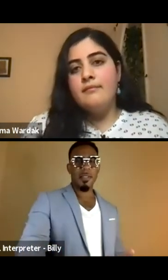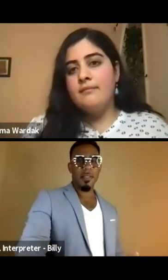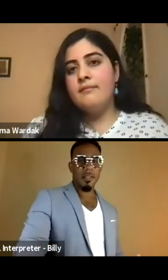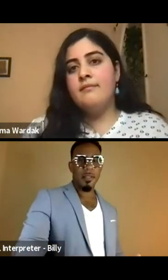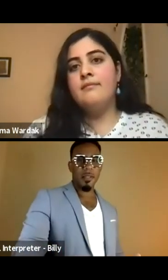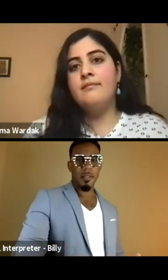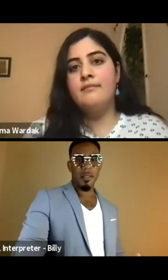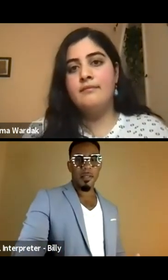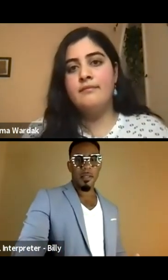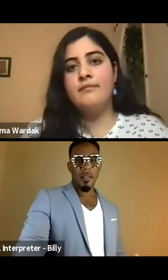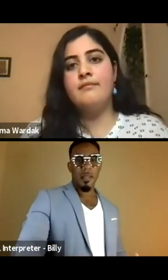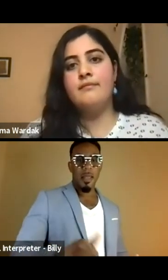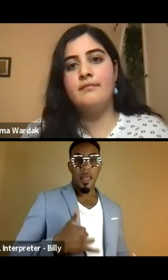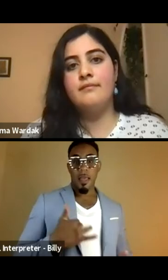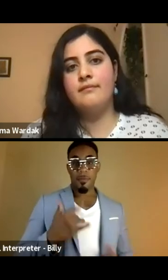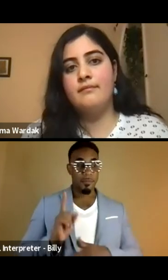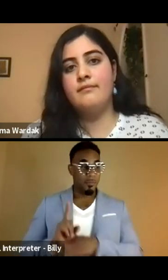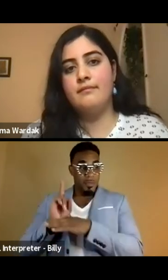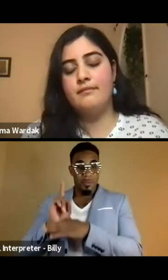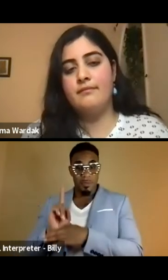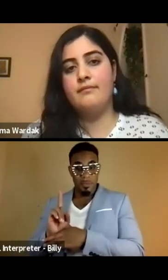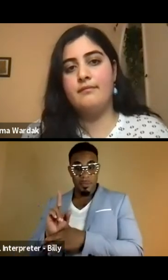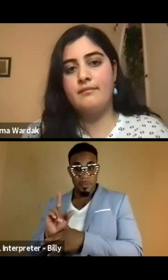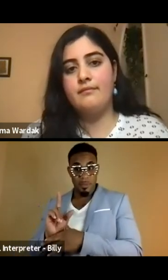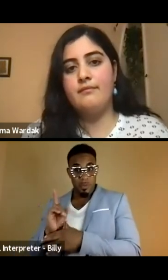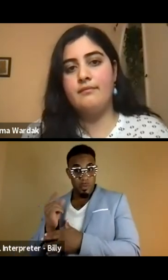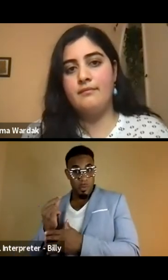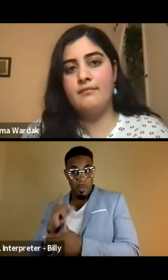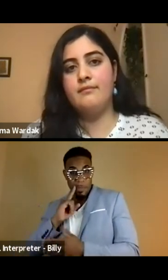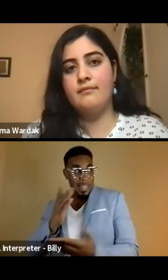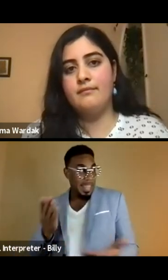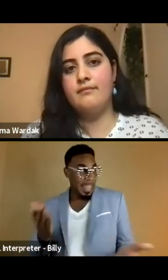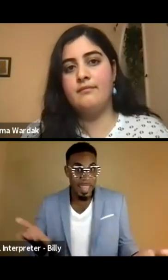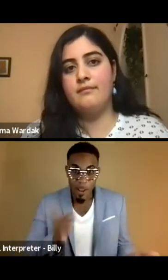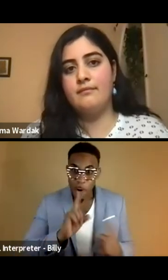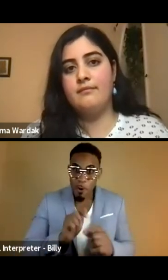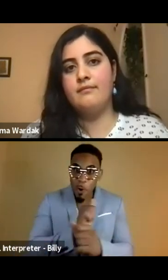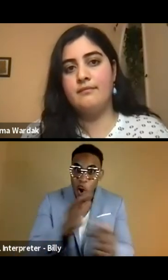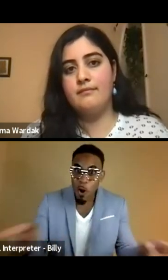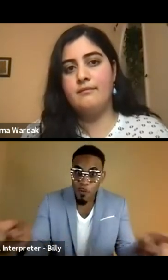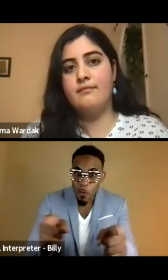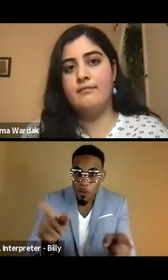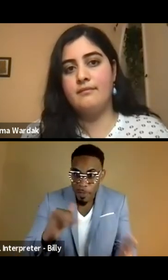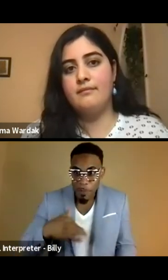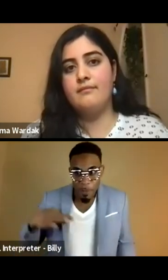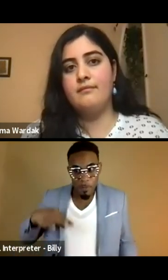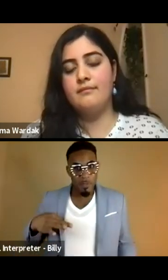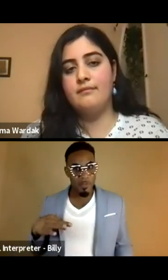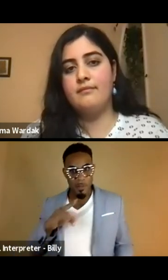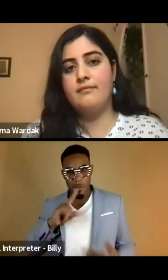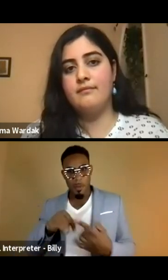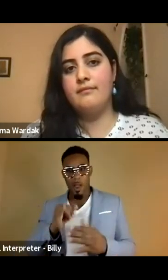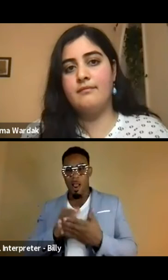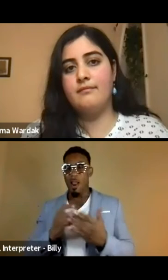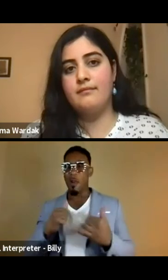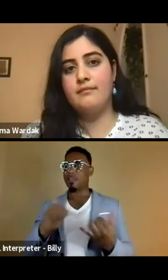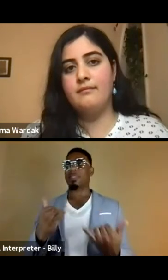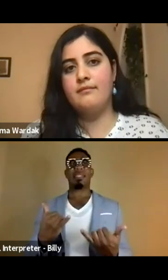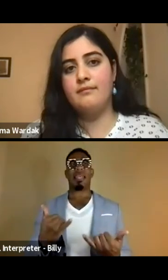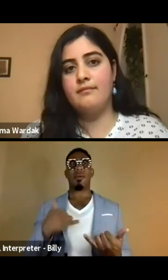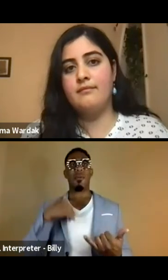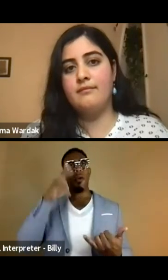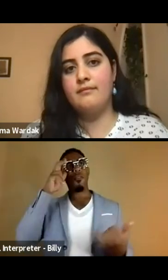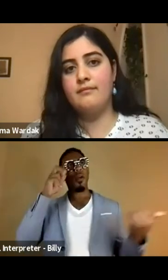I have a privilege. I have the privilege to be here talking to all of you about art while today we